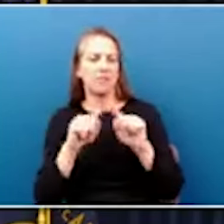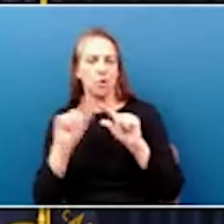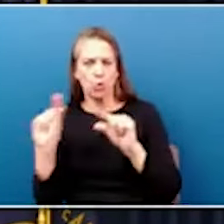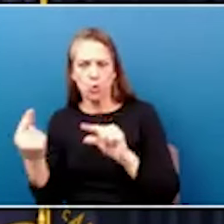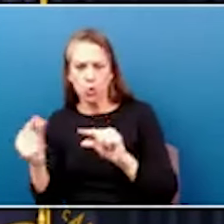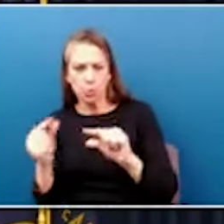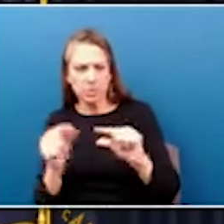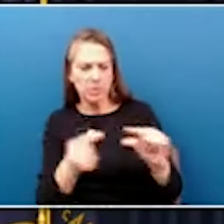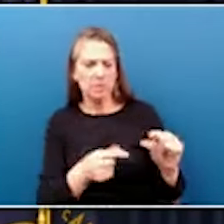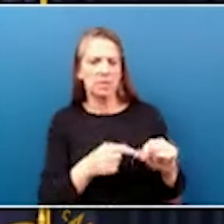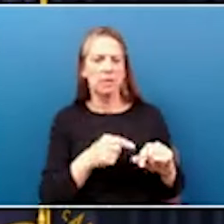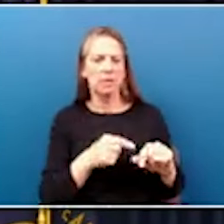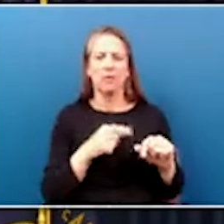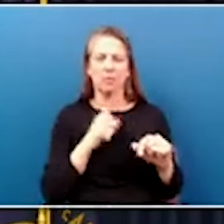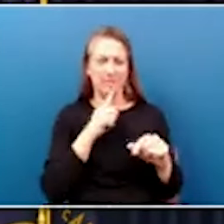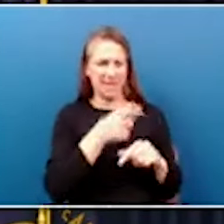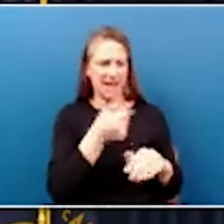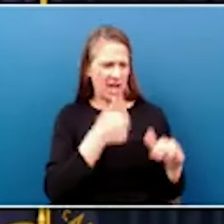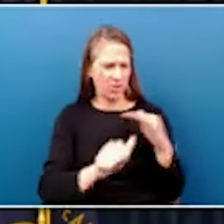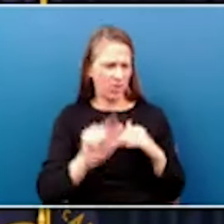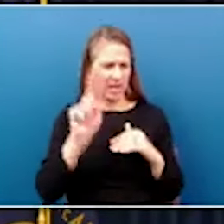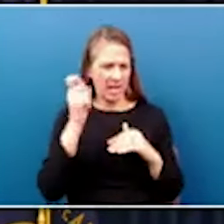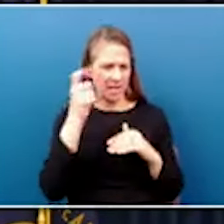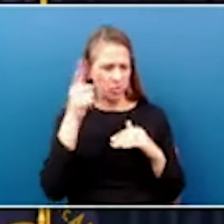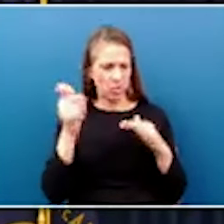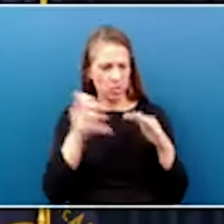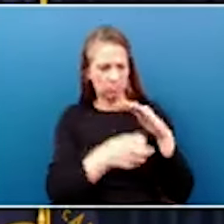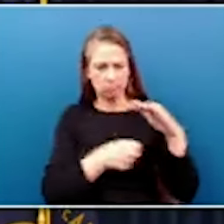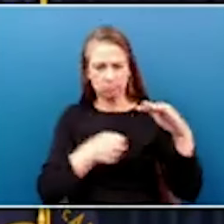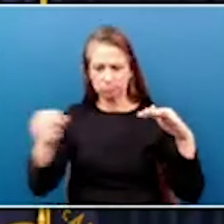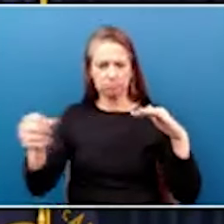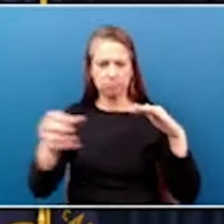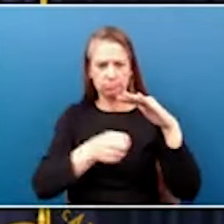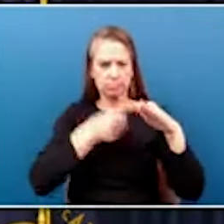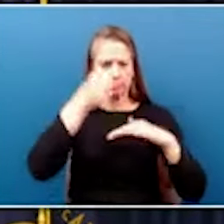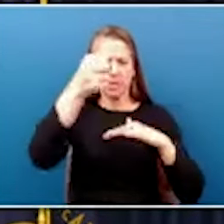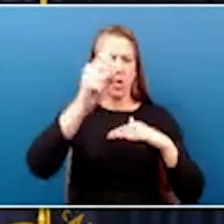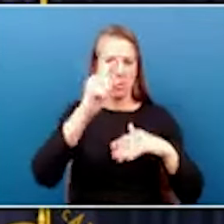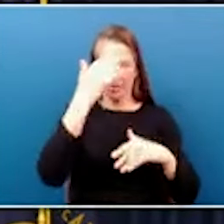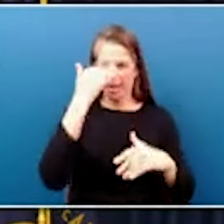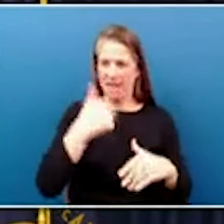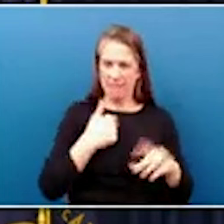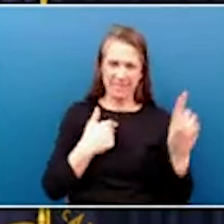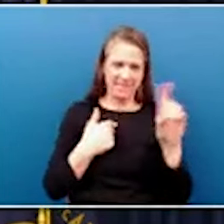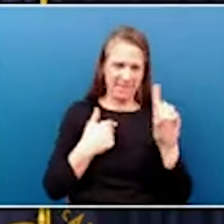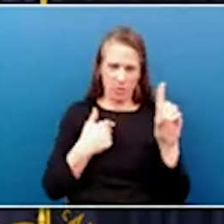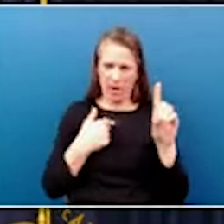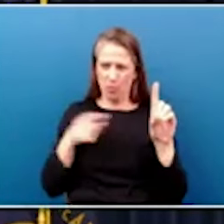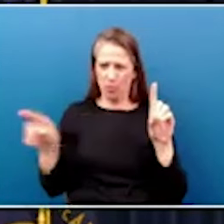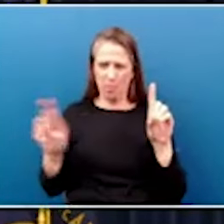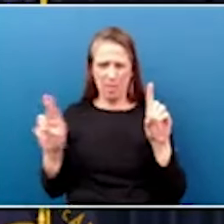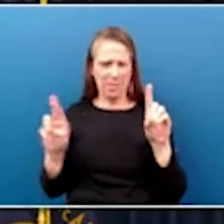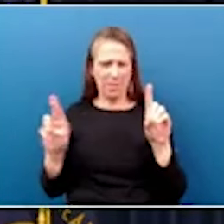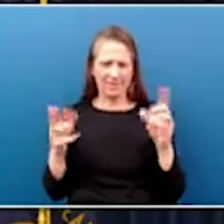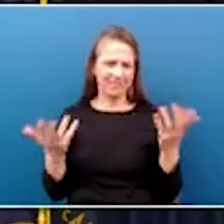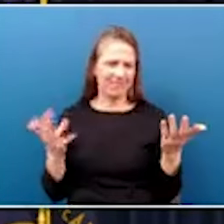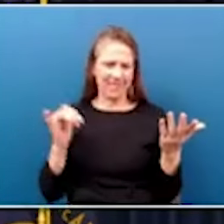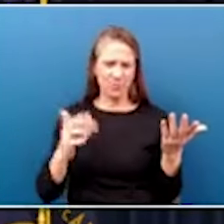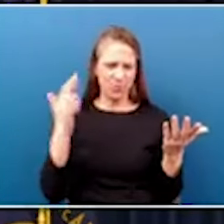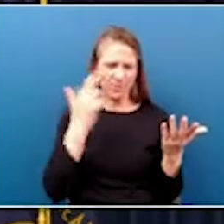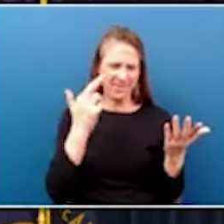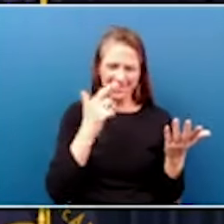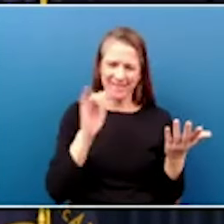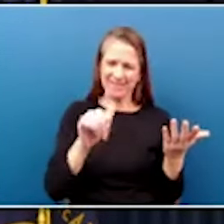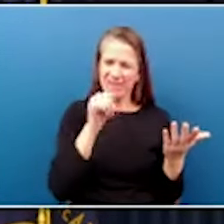always been under the governor to a different constitutional officer just because I'm a Democrat and they're a Republican. That is bad government